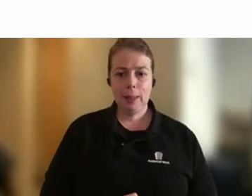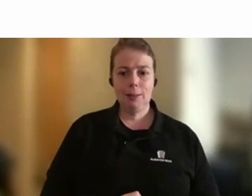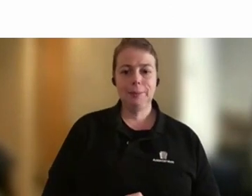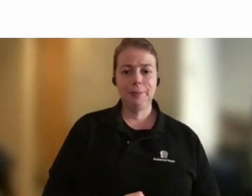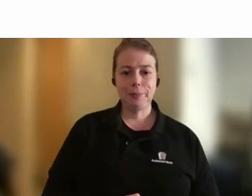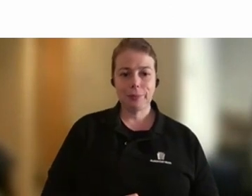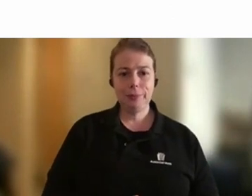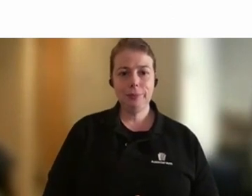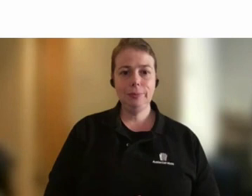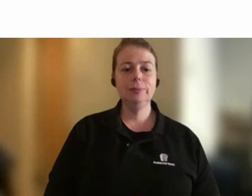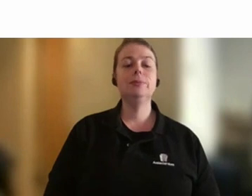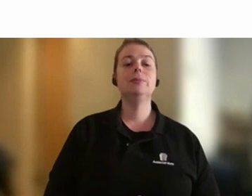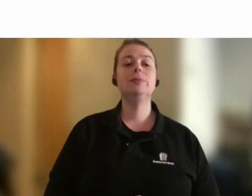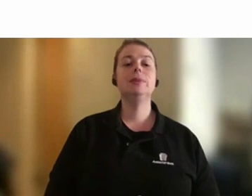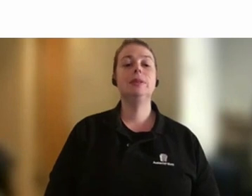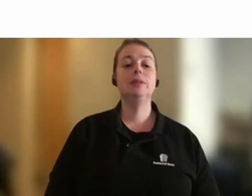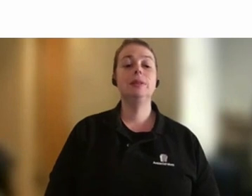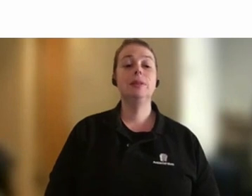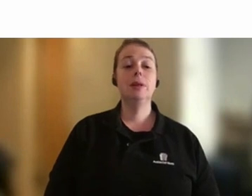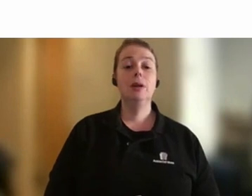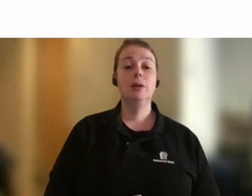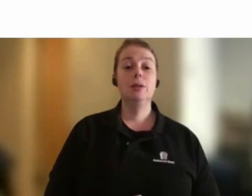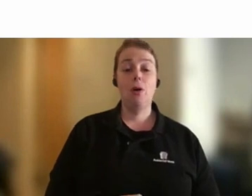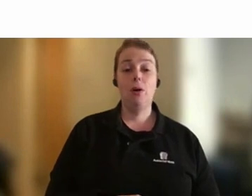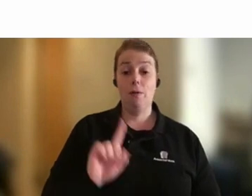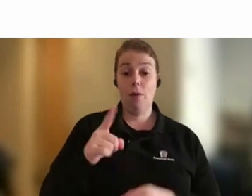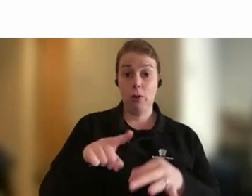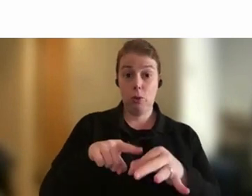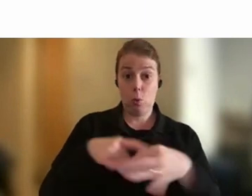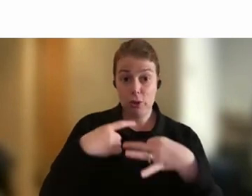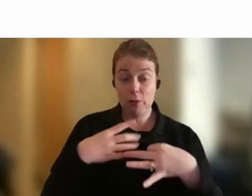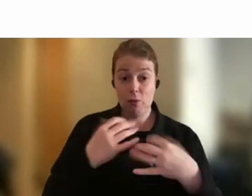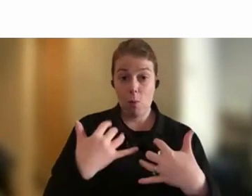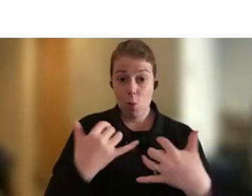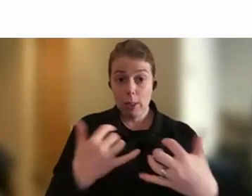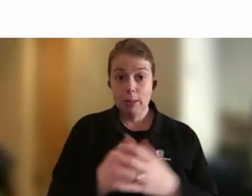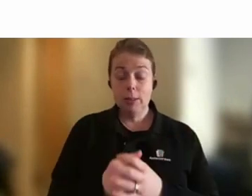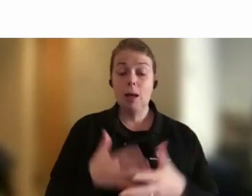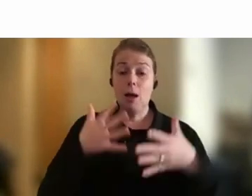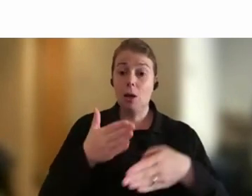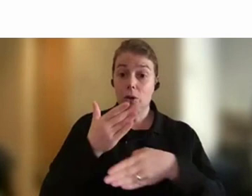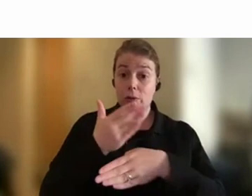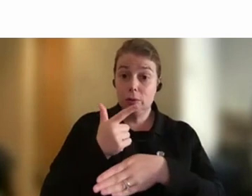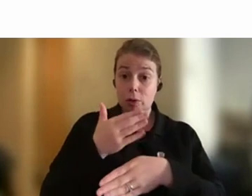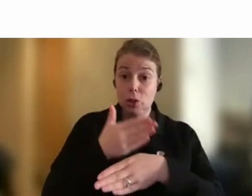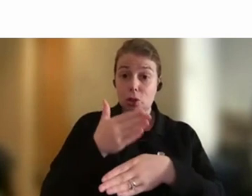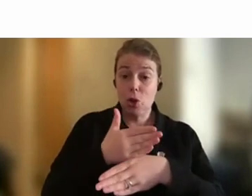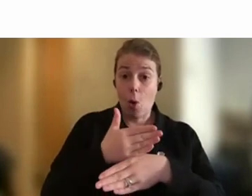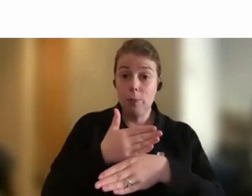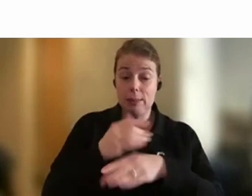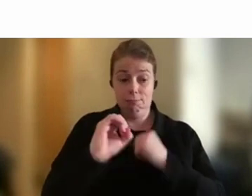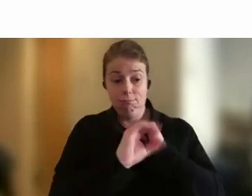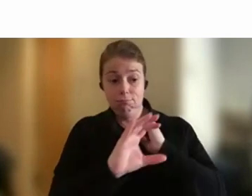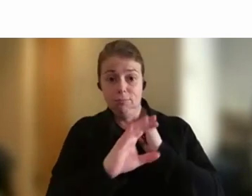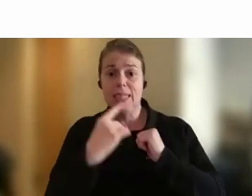So that very first question that's come through has been a lot of jobs are still being advertised as in the office only, which is a bit